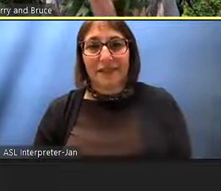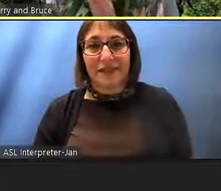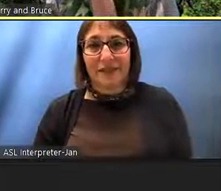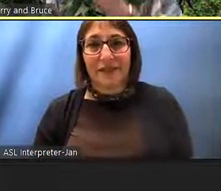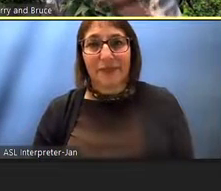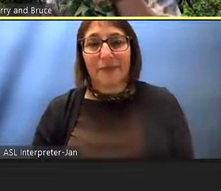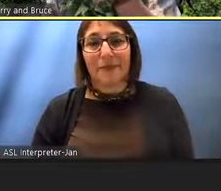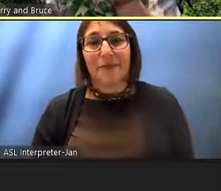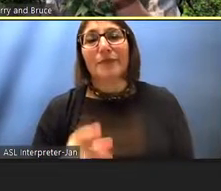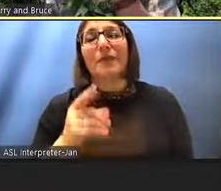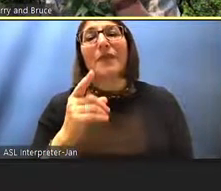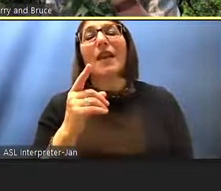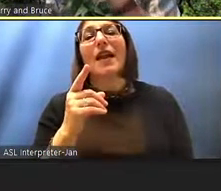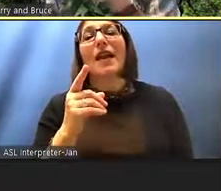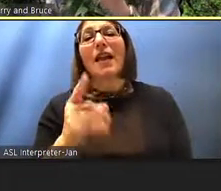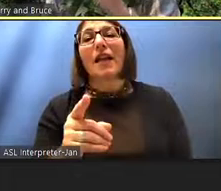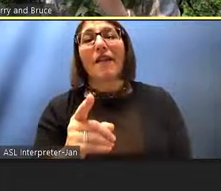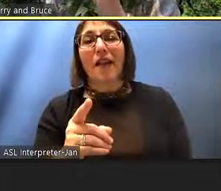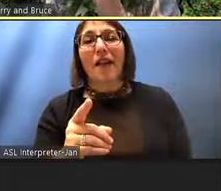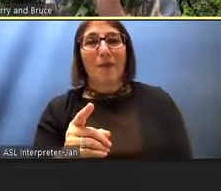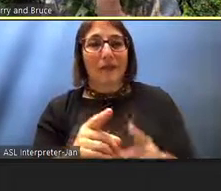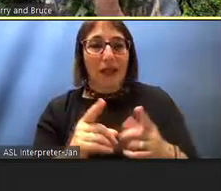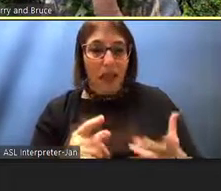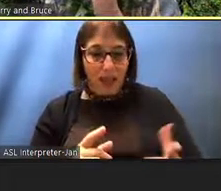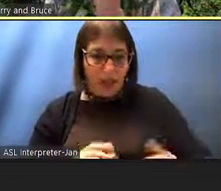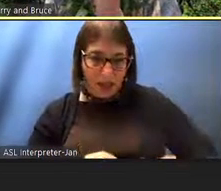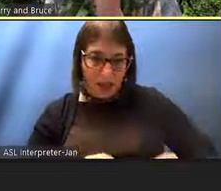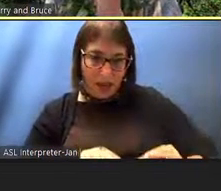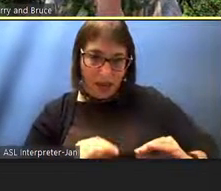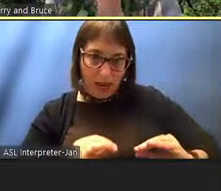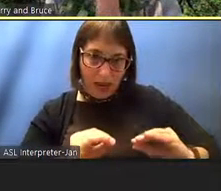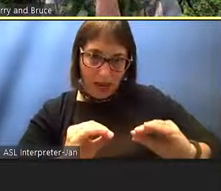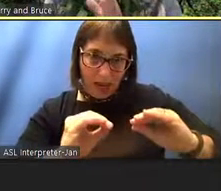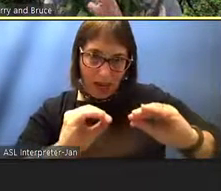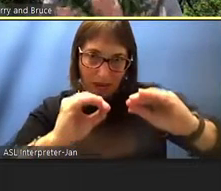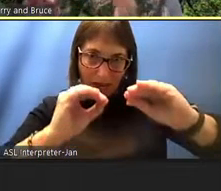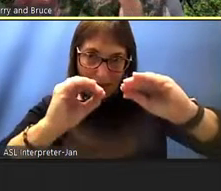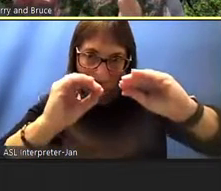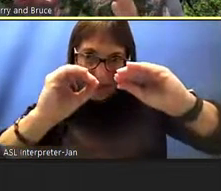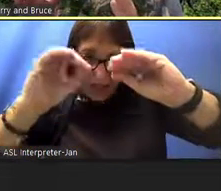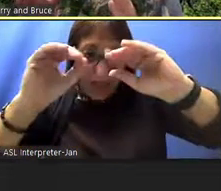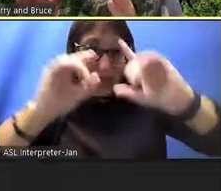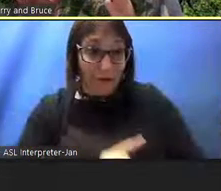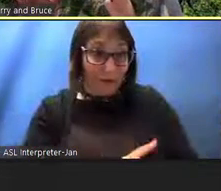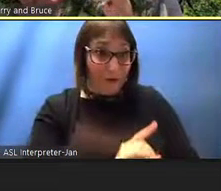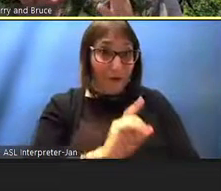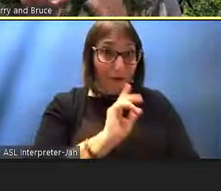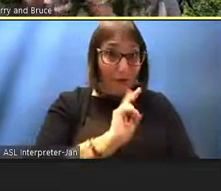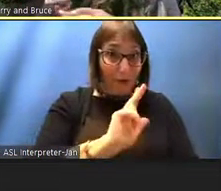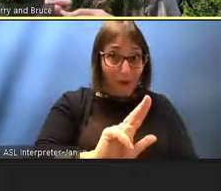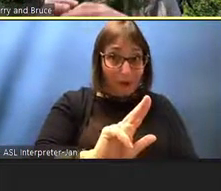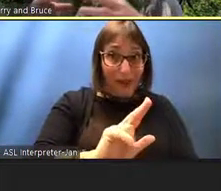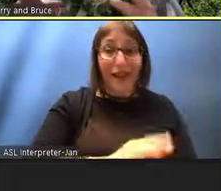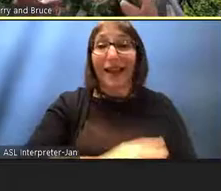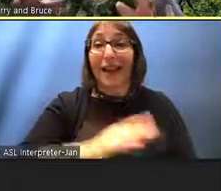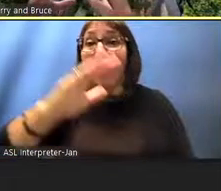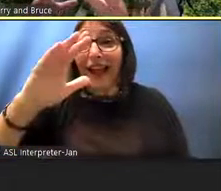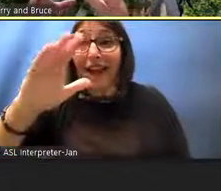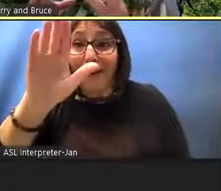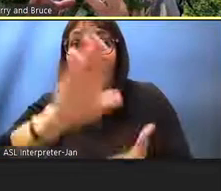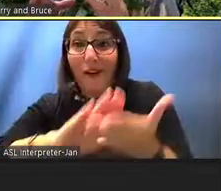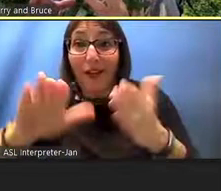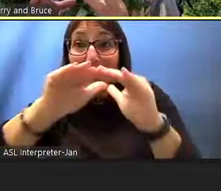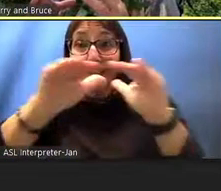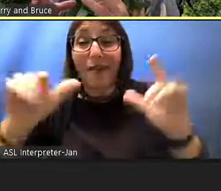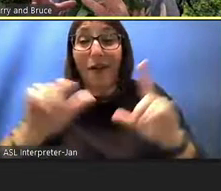vertical is, well, two reasons. One is we didn't have that much personnel. We didn't have that